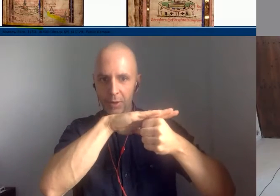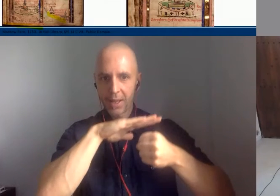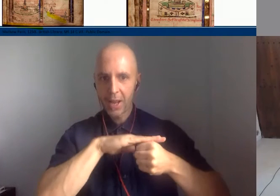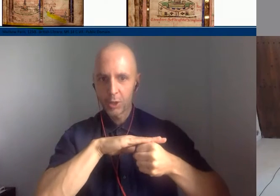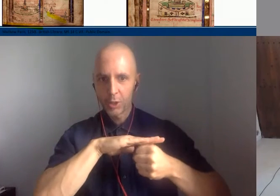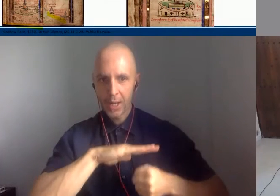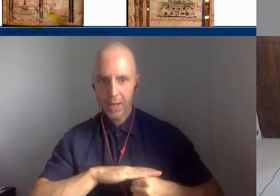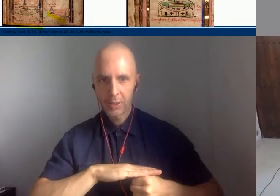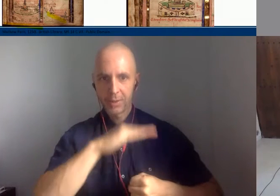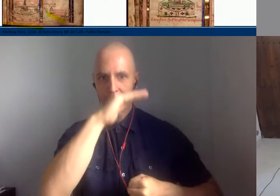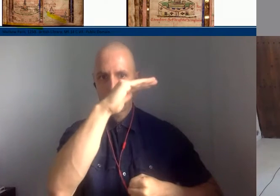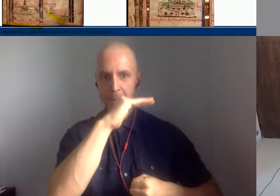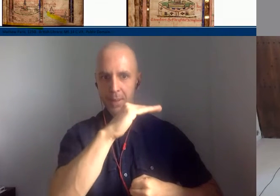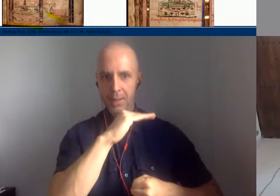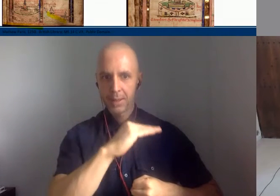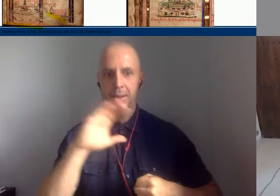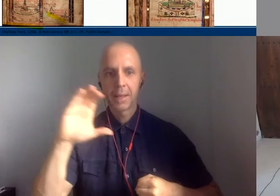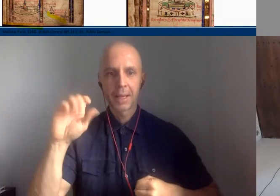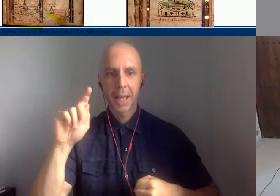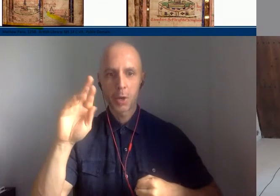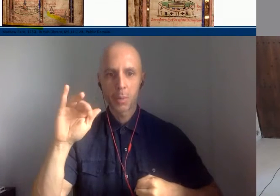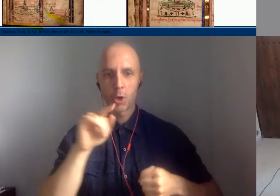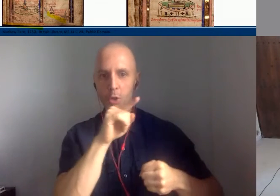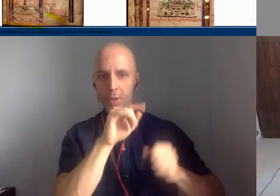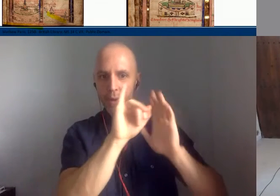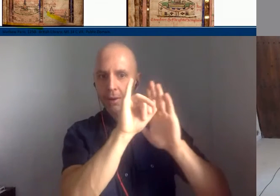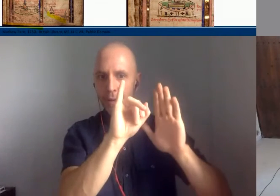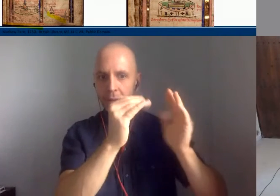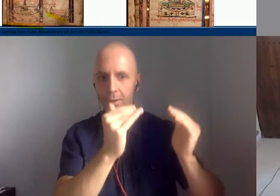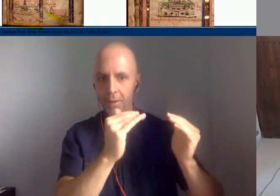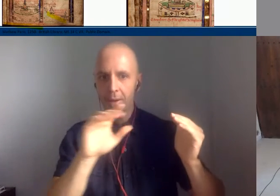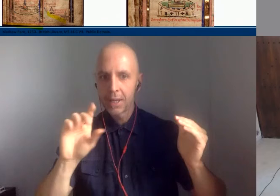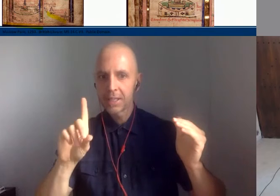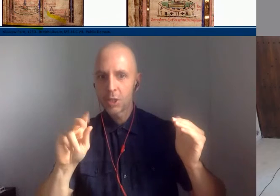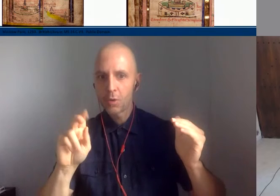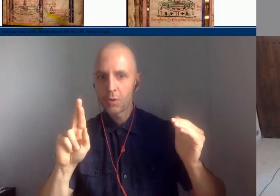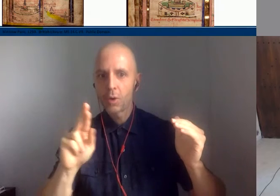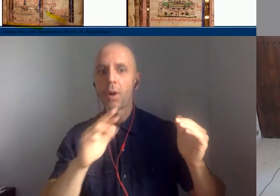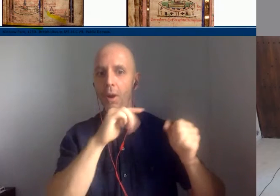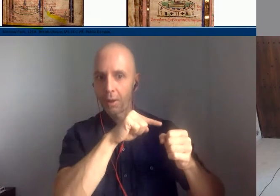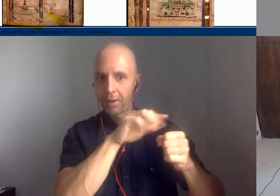and behind it some tumbling waves to signify the channel crossing.